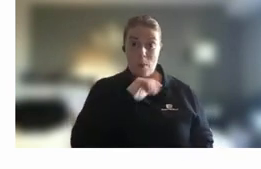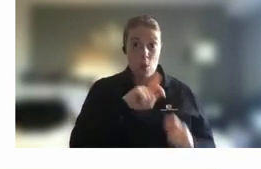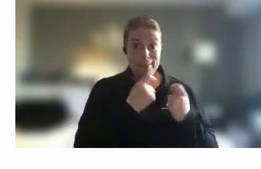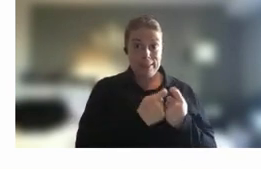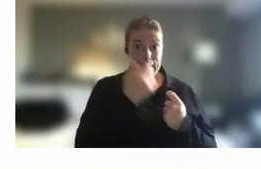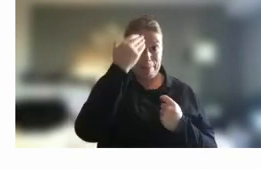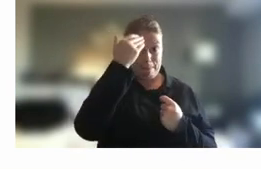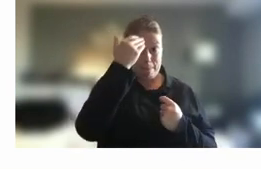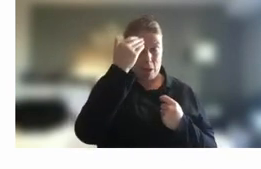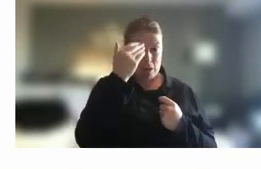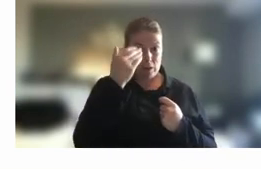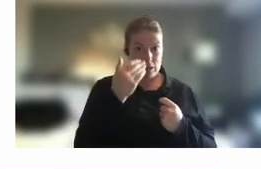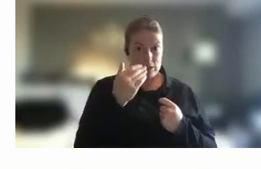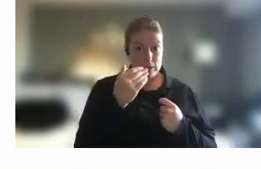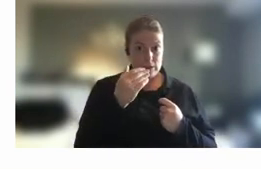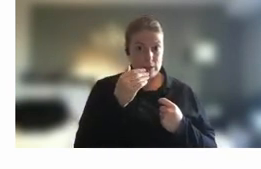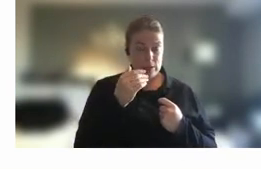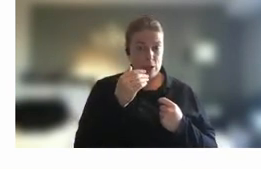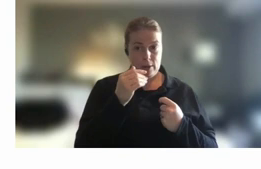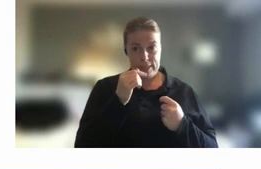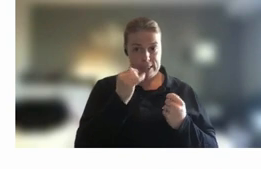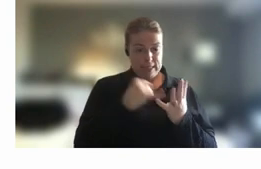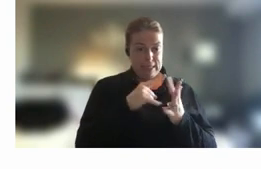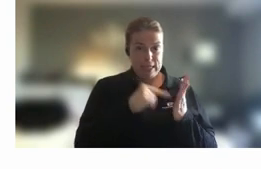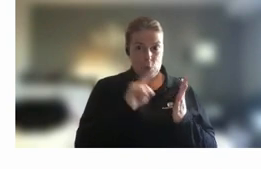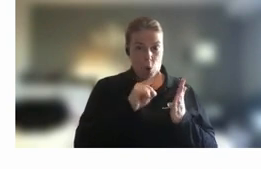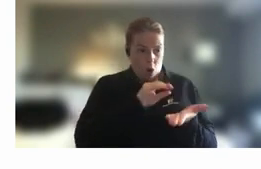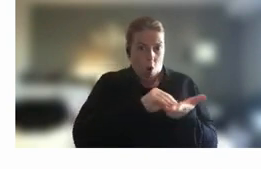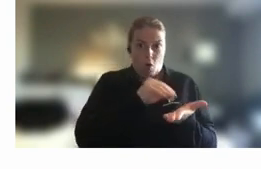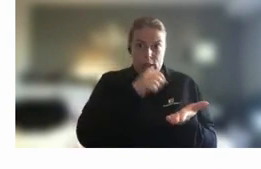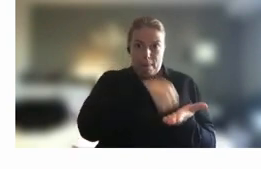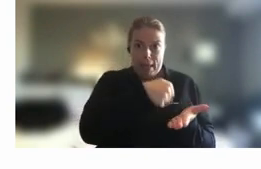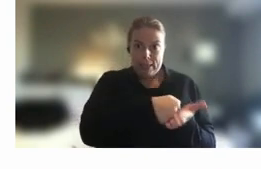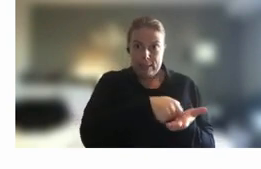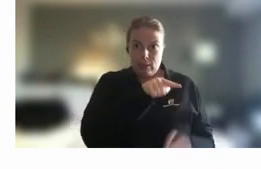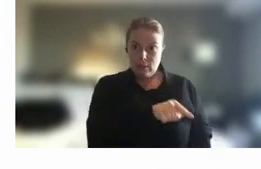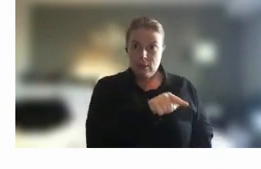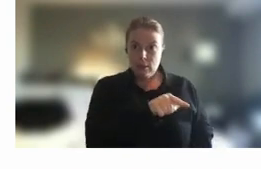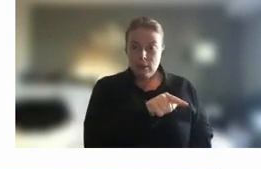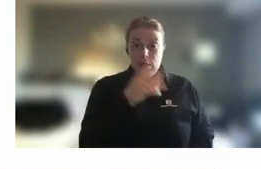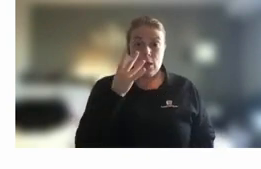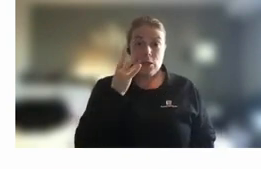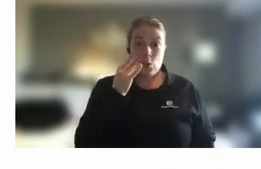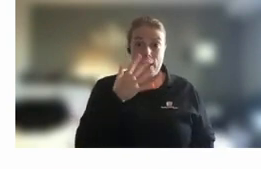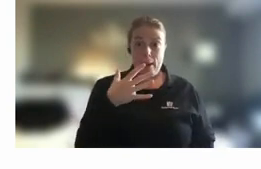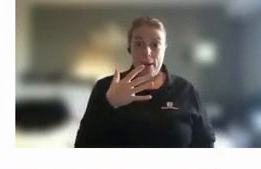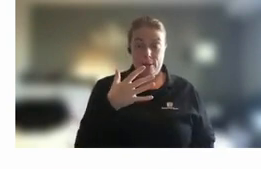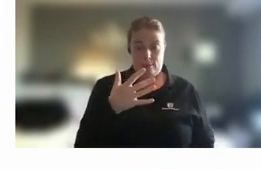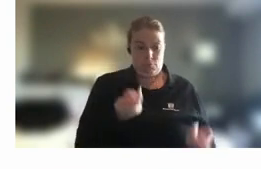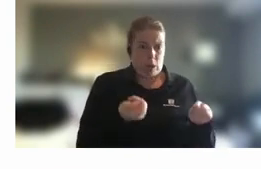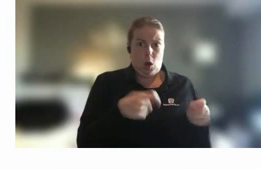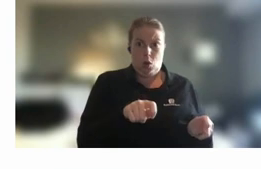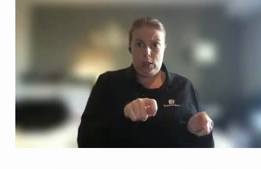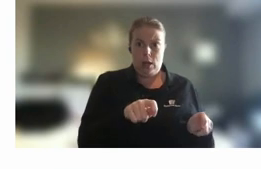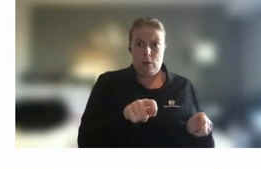office-based work and we were very concerned when we had to pivot pretty immediately